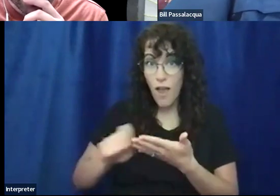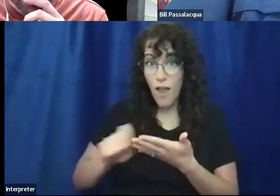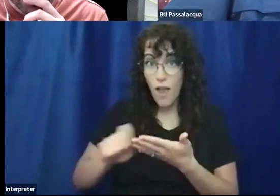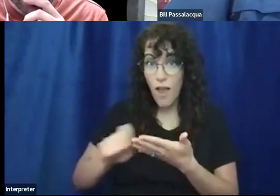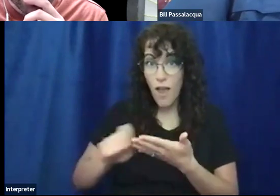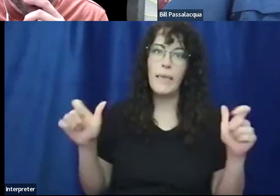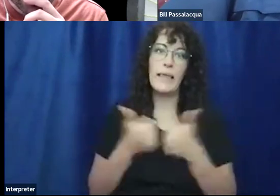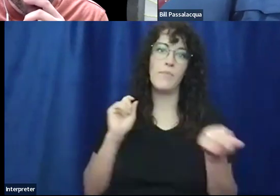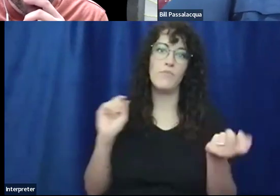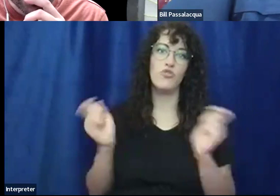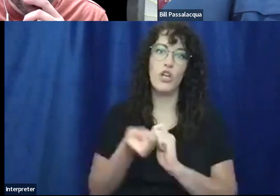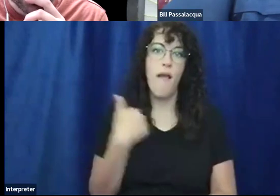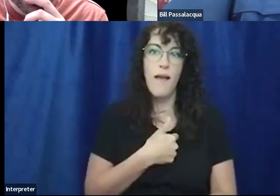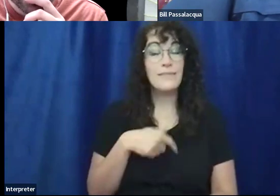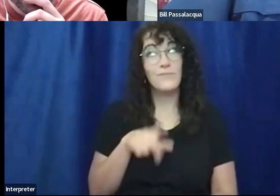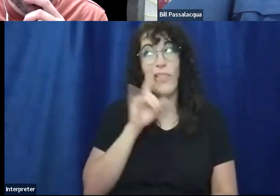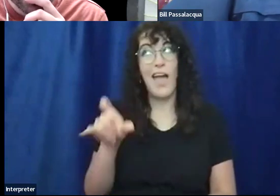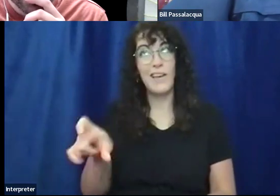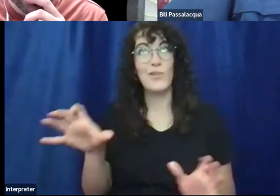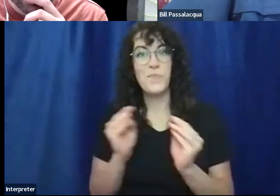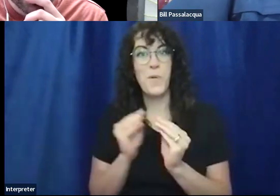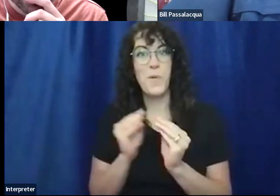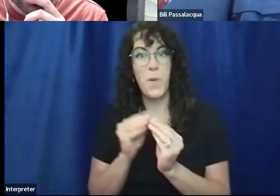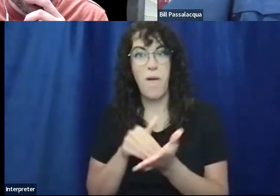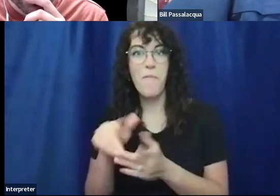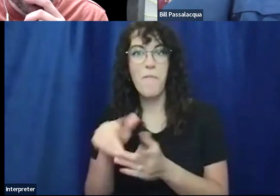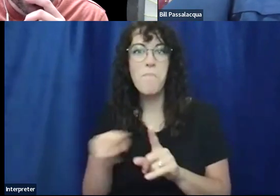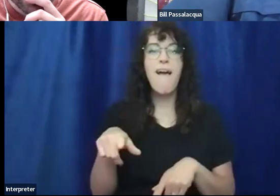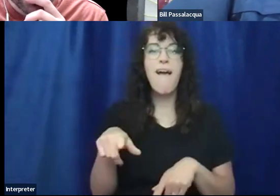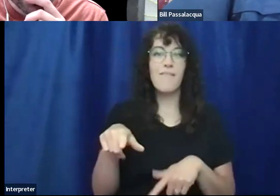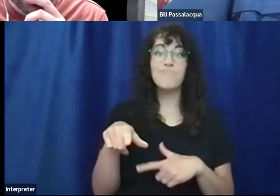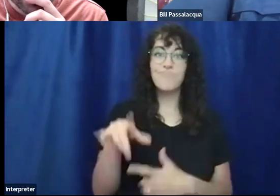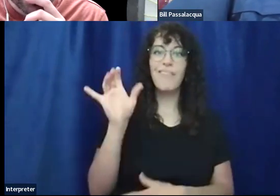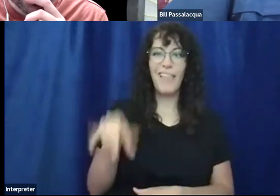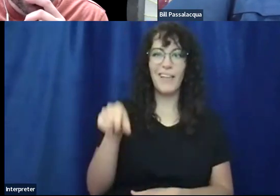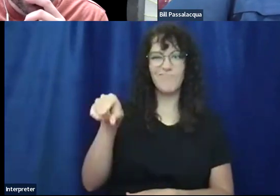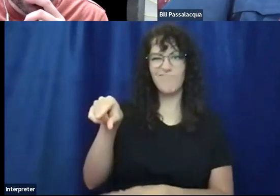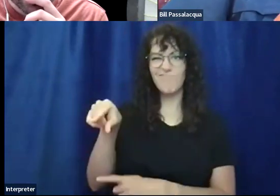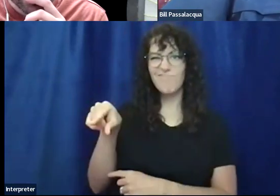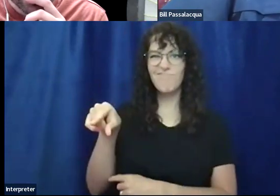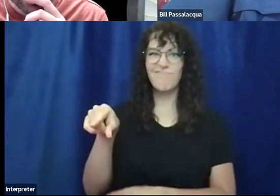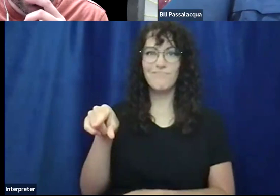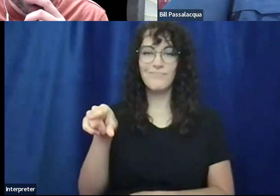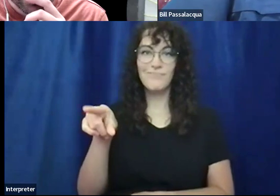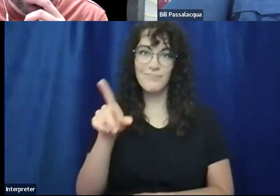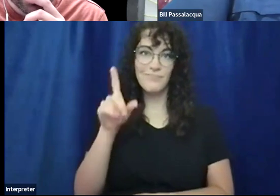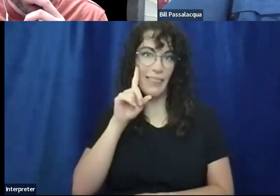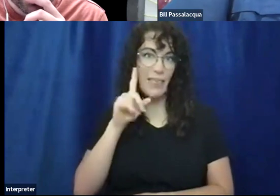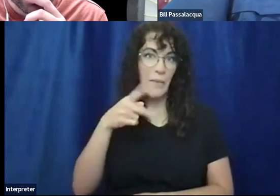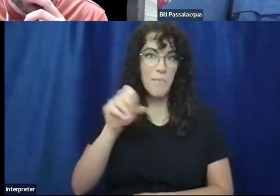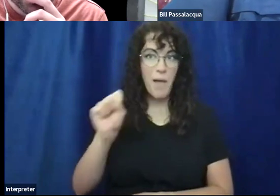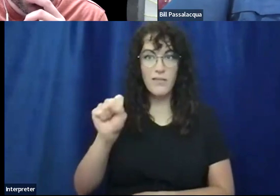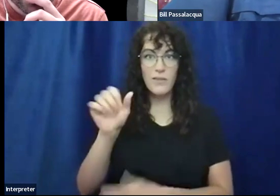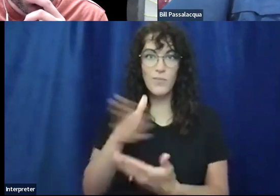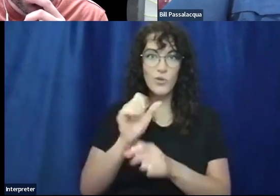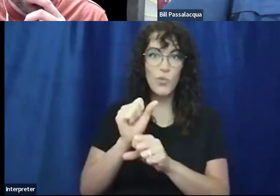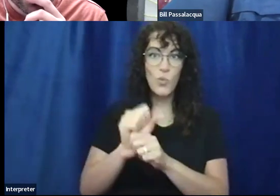I need to do more of that. Um, that's, but that's, that's really where I, I think that POS Music Works is stable because